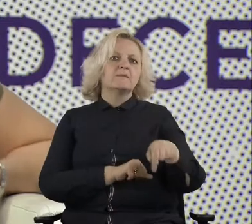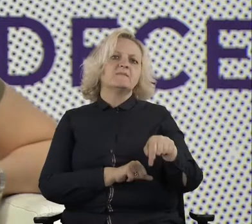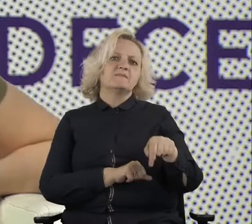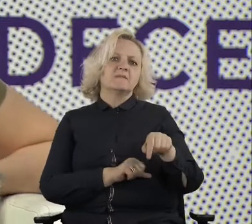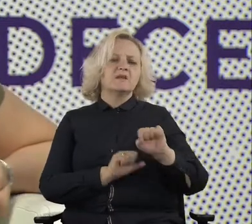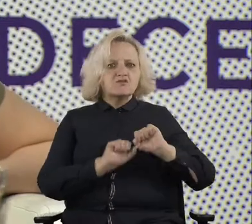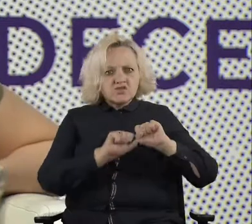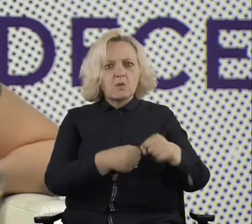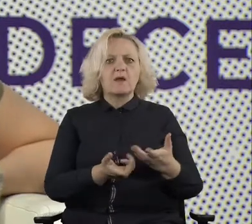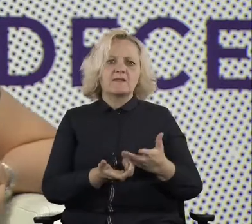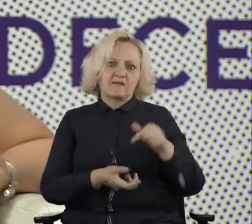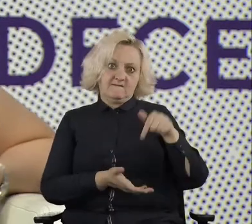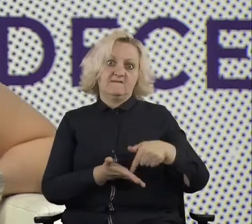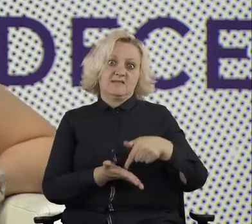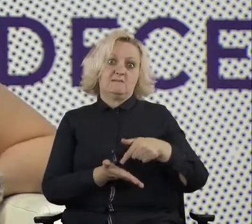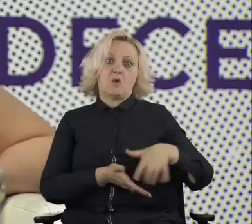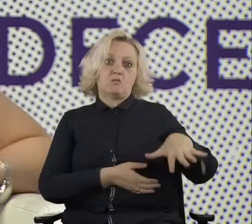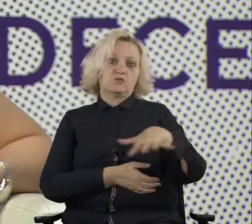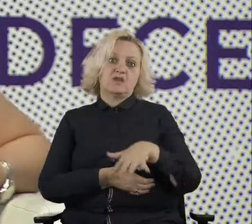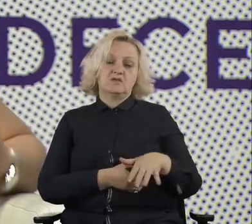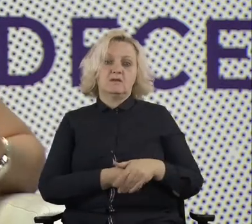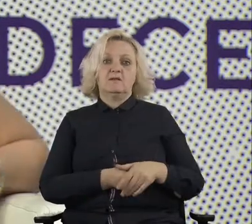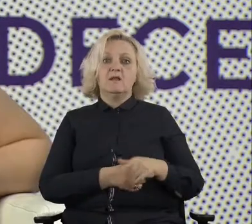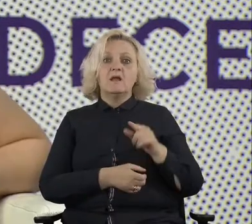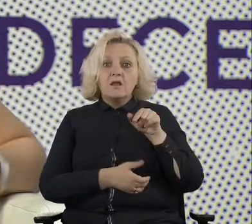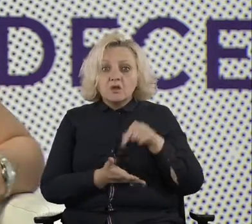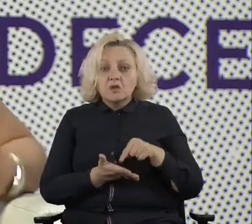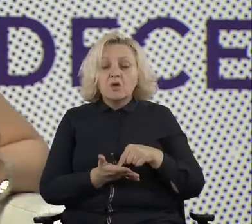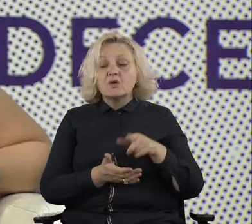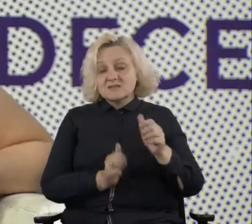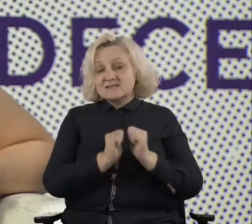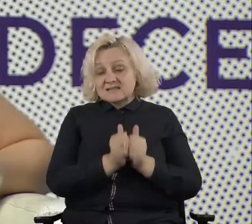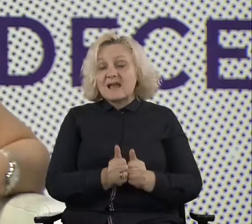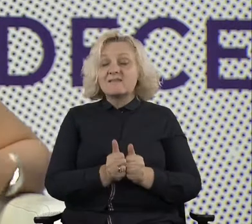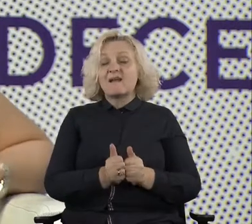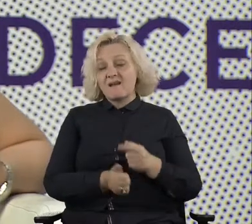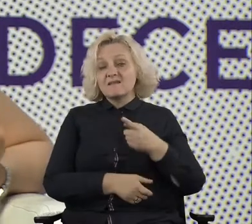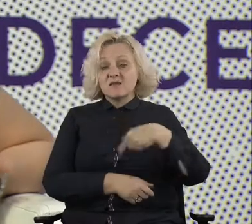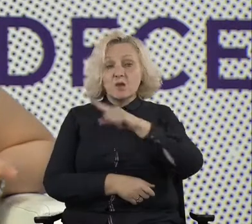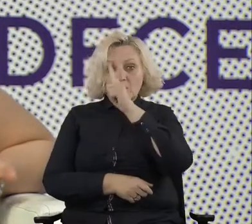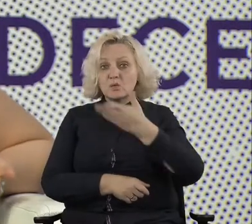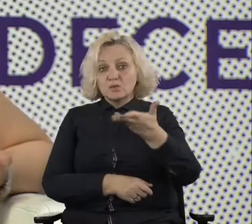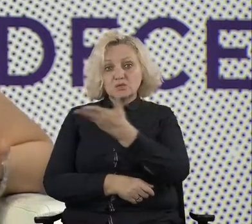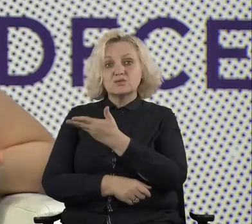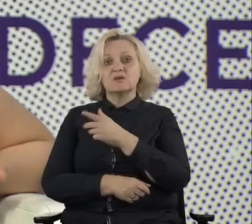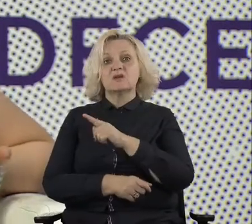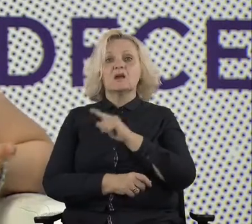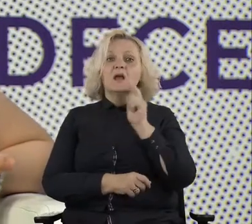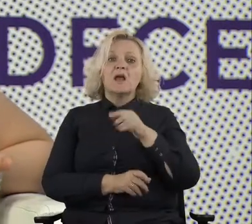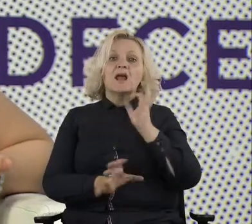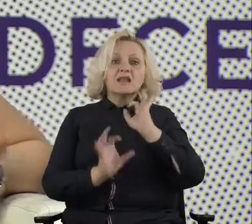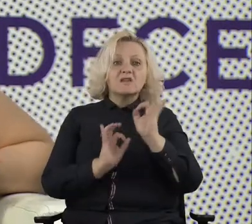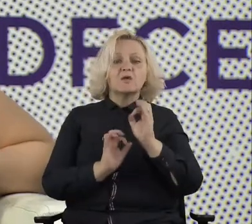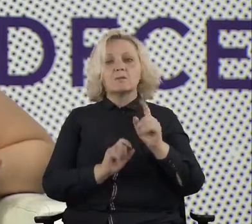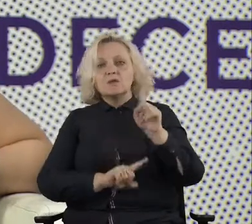the civil society here, uh, for me is again, uh, to translate all this information that is available there in the accessible